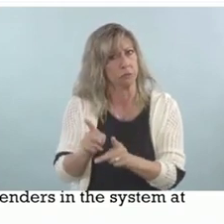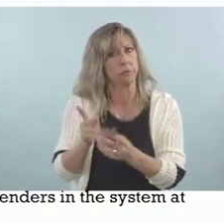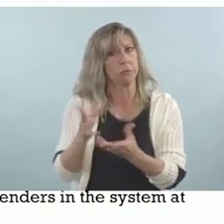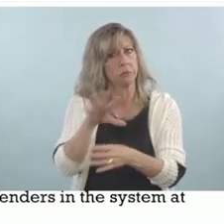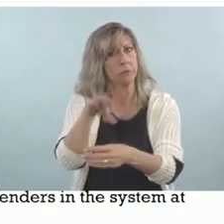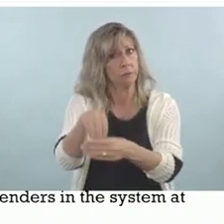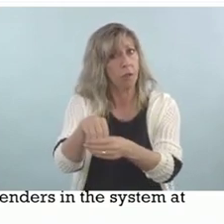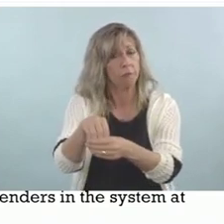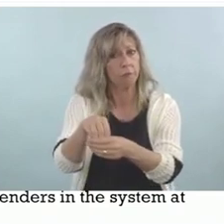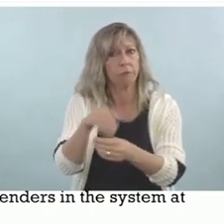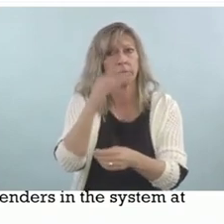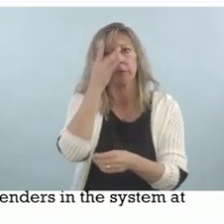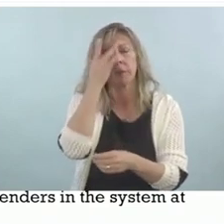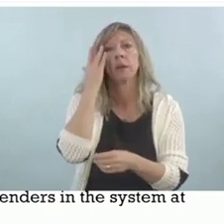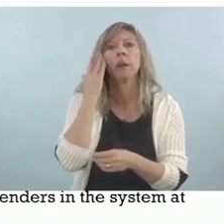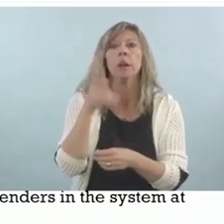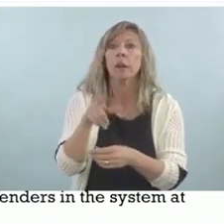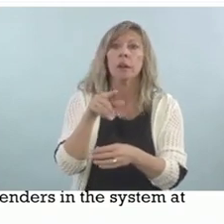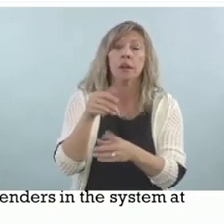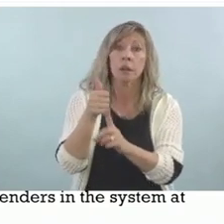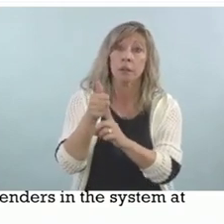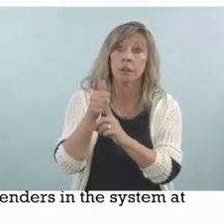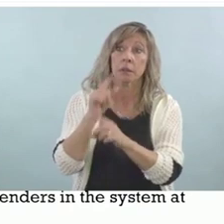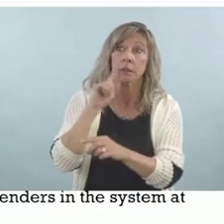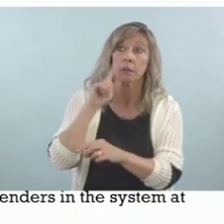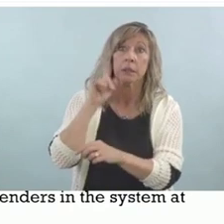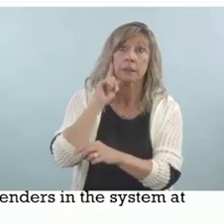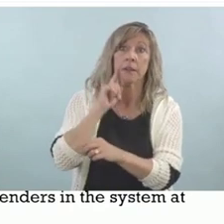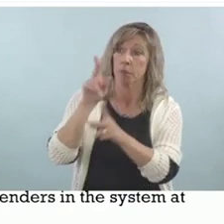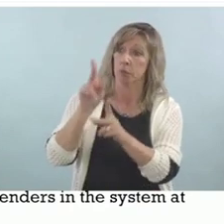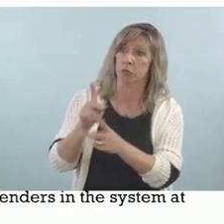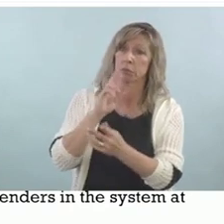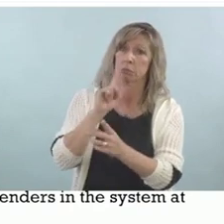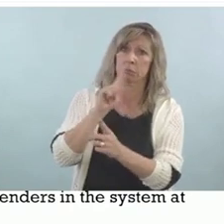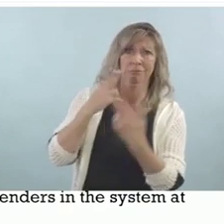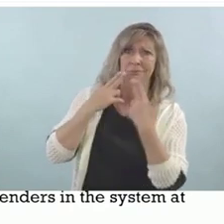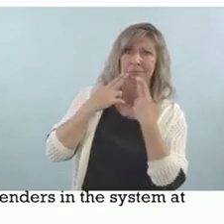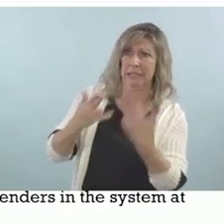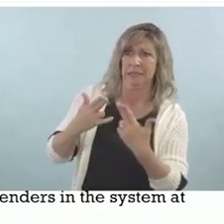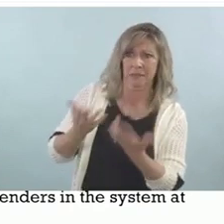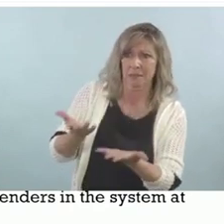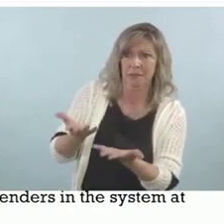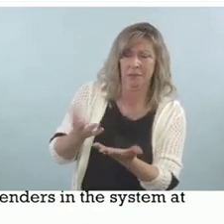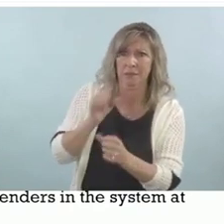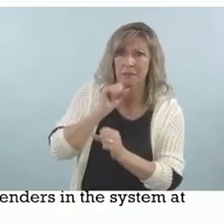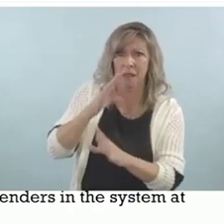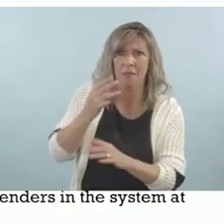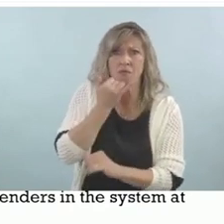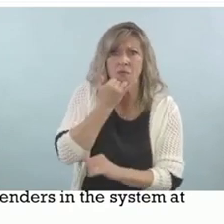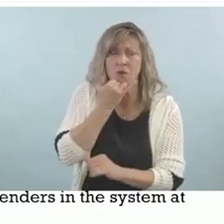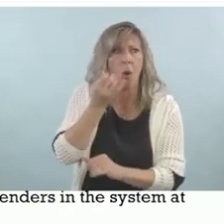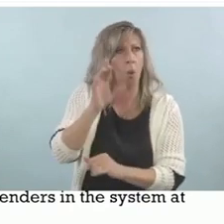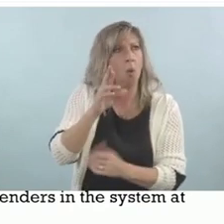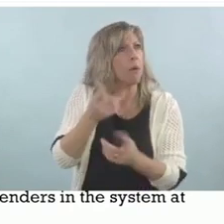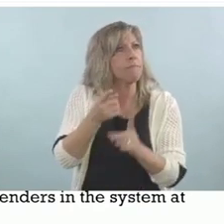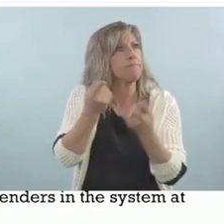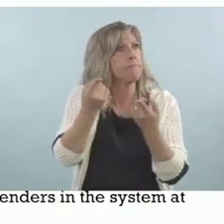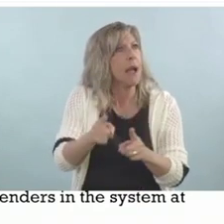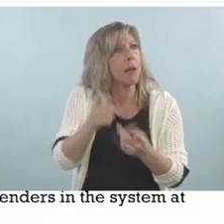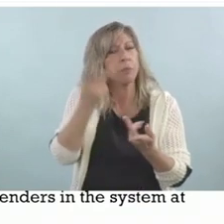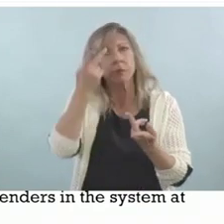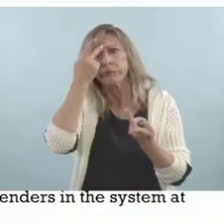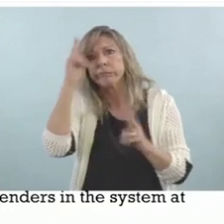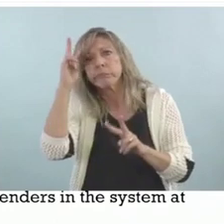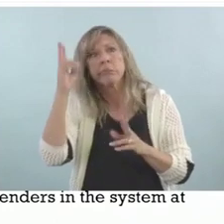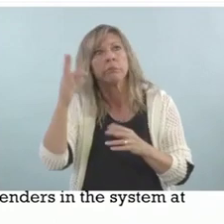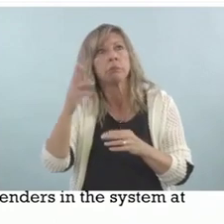is innocent or they maybe have, it was maybe a misunderstanding. Maybe